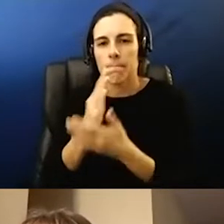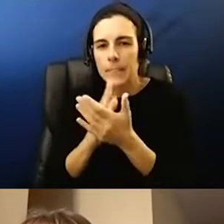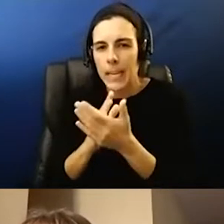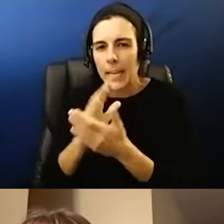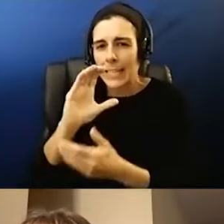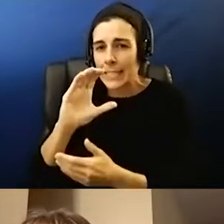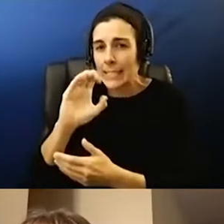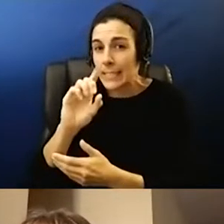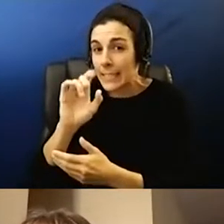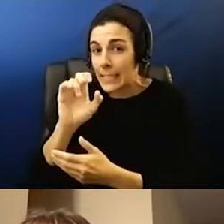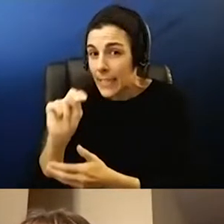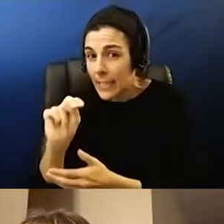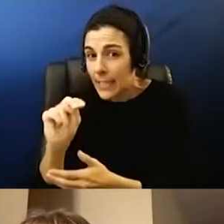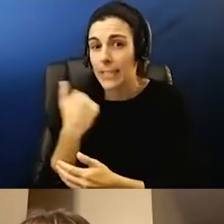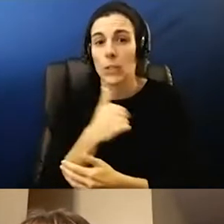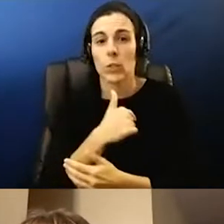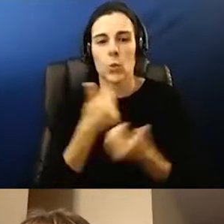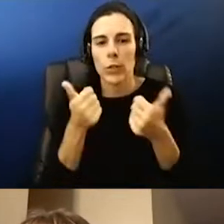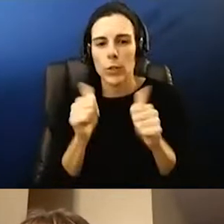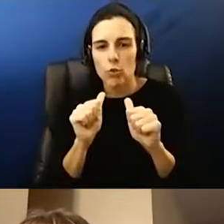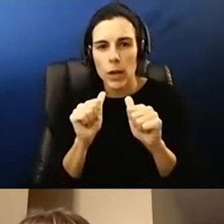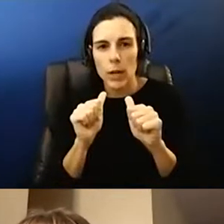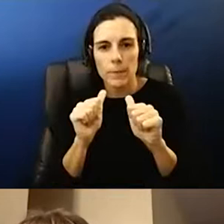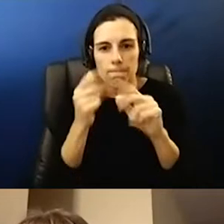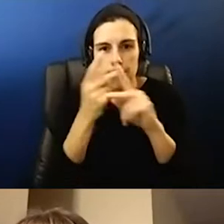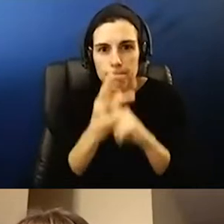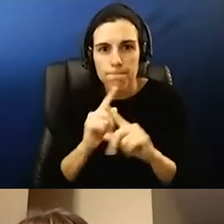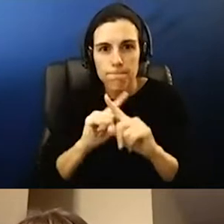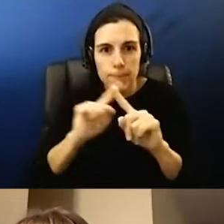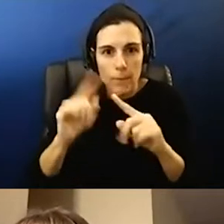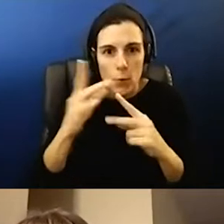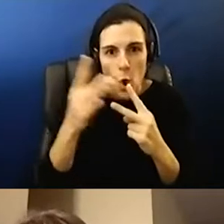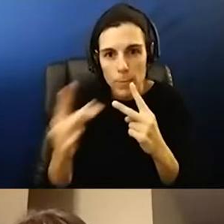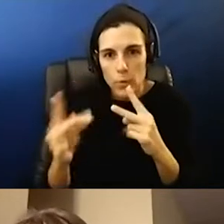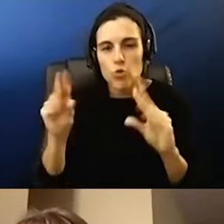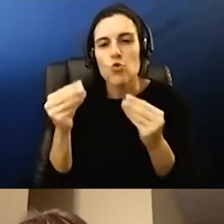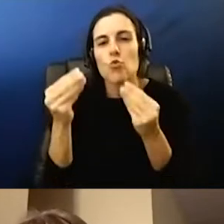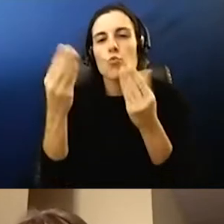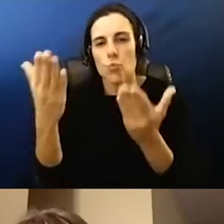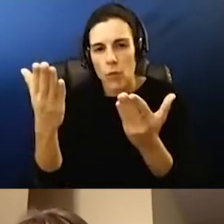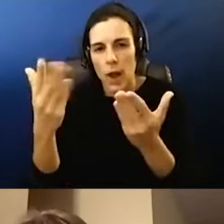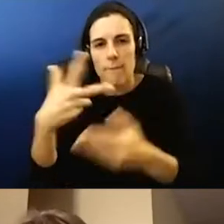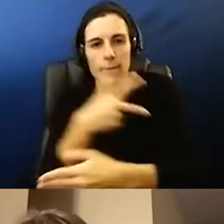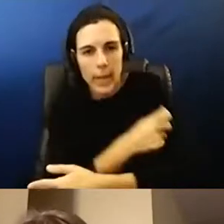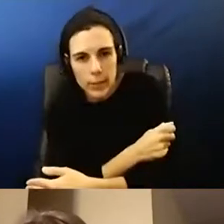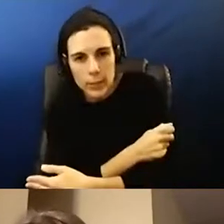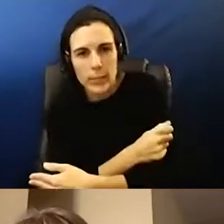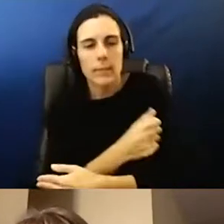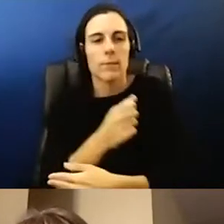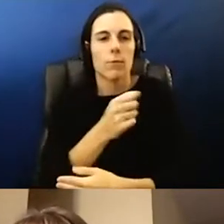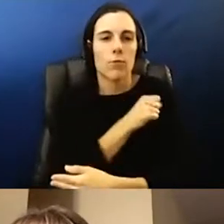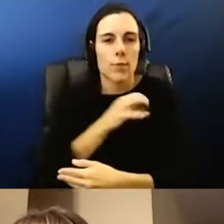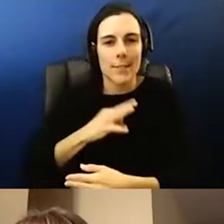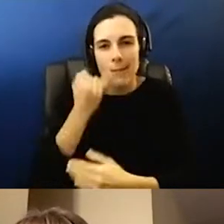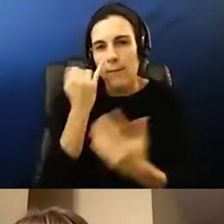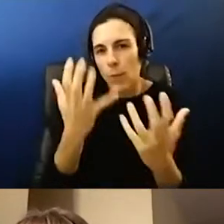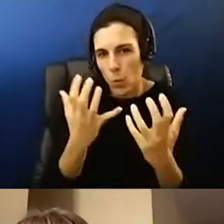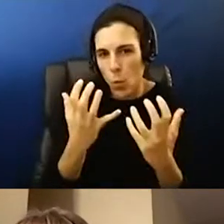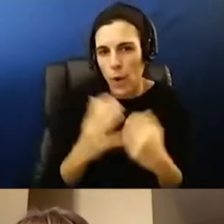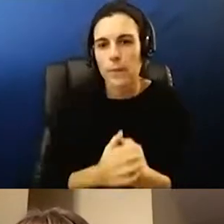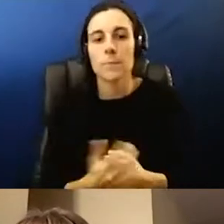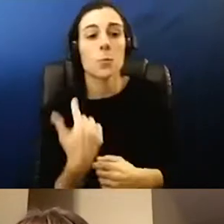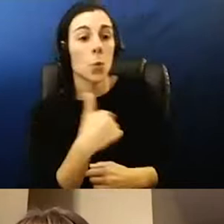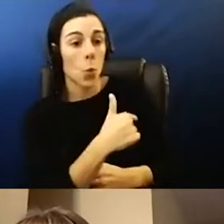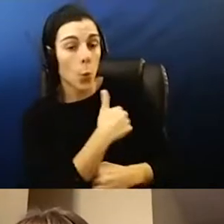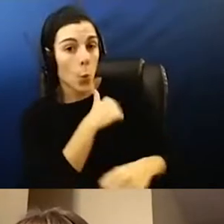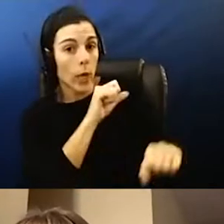for any and all options to provide vaccines to staff who want the vaccine. And we were able to